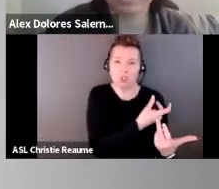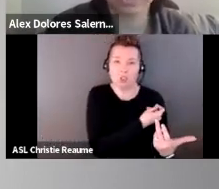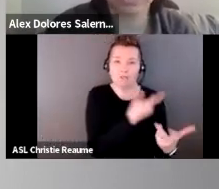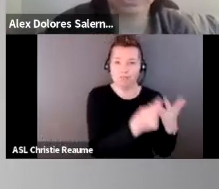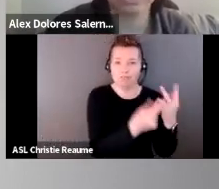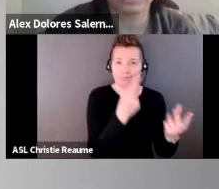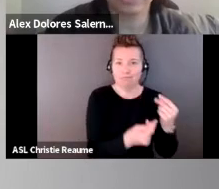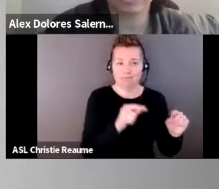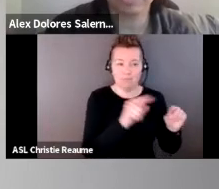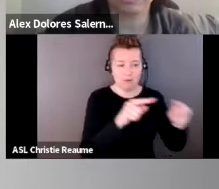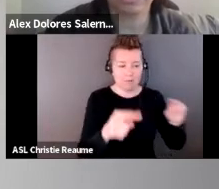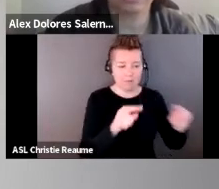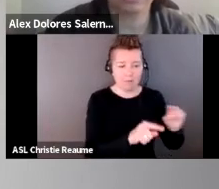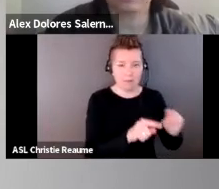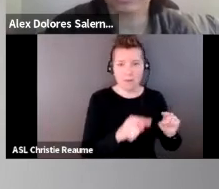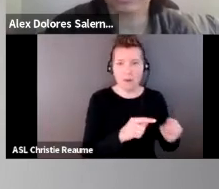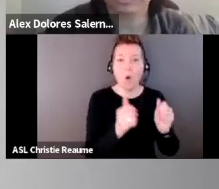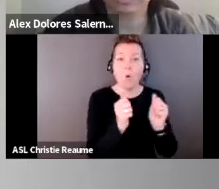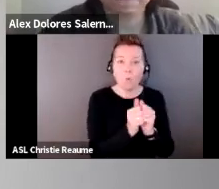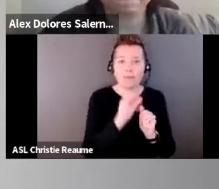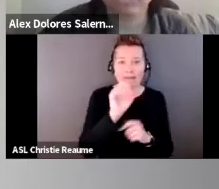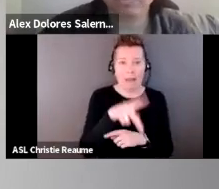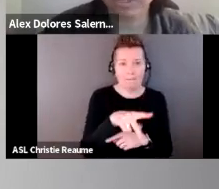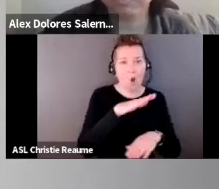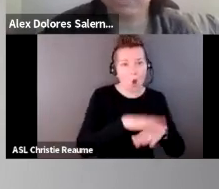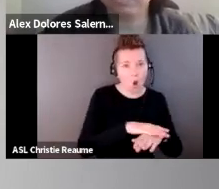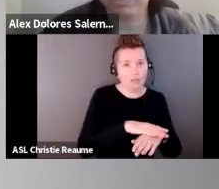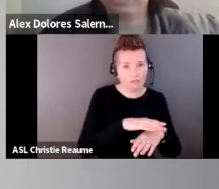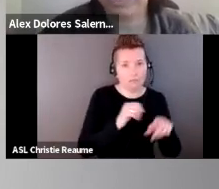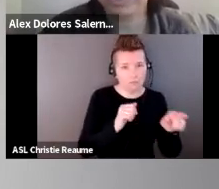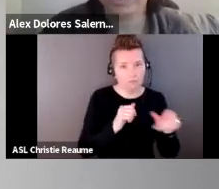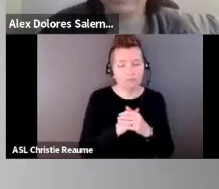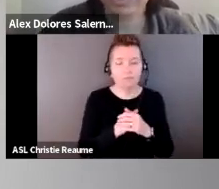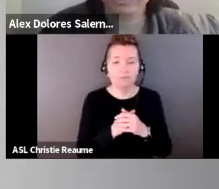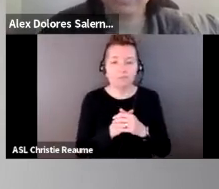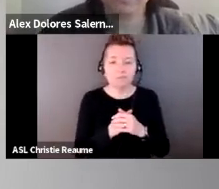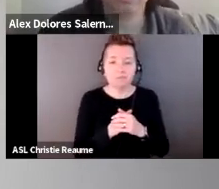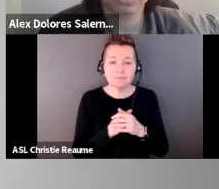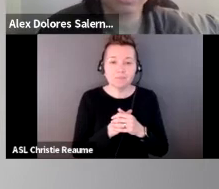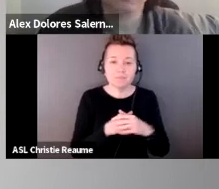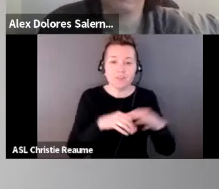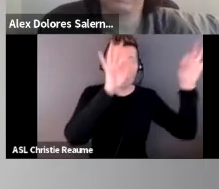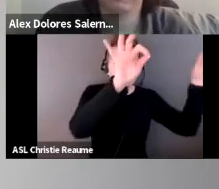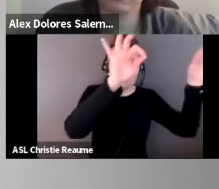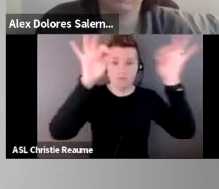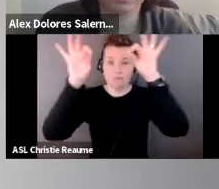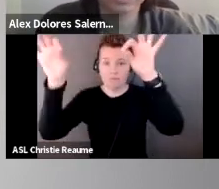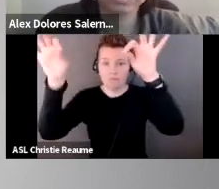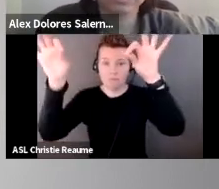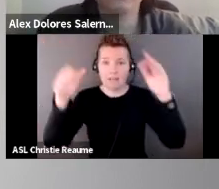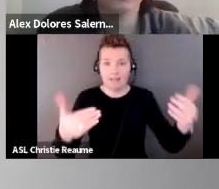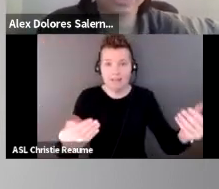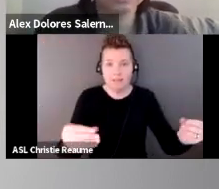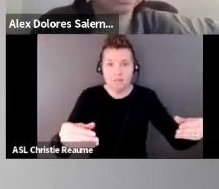with their caps on, and they create a pattern of wrinkles. The bottoms of the pillowcases lift slightly off the wall from the